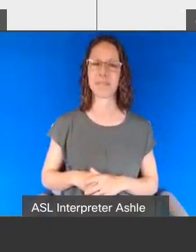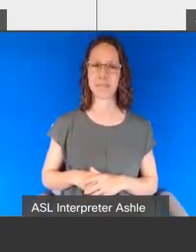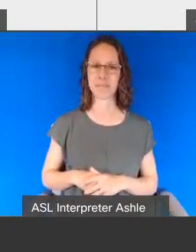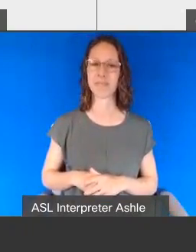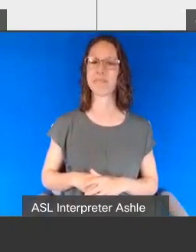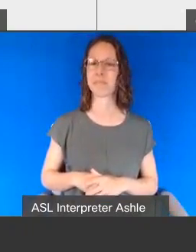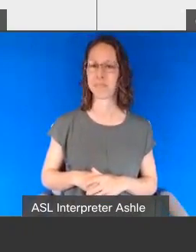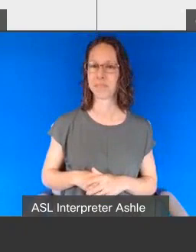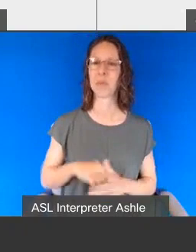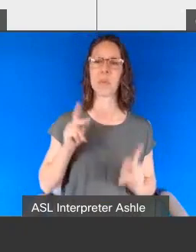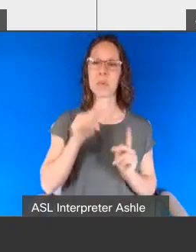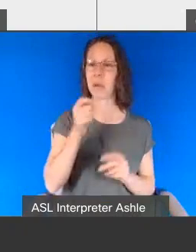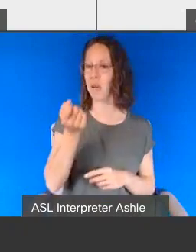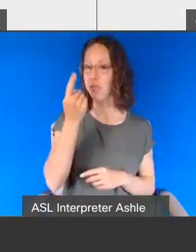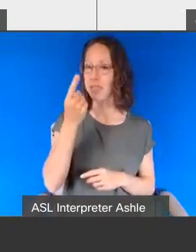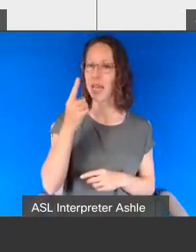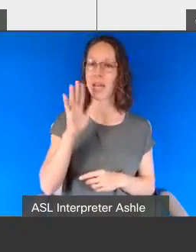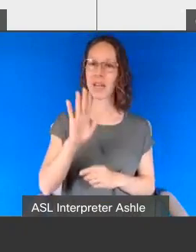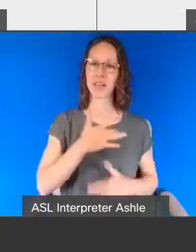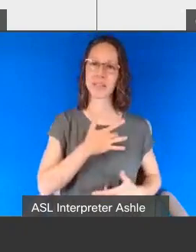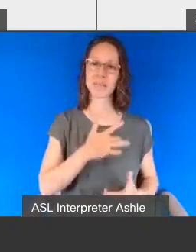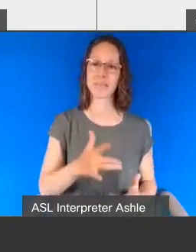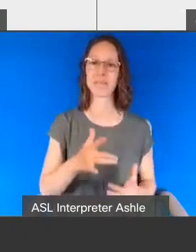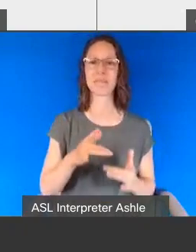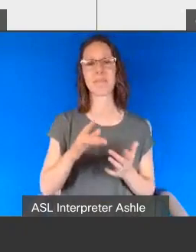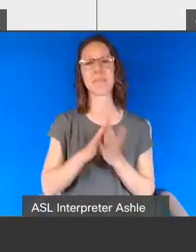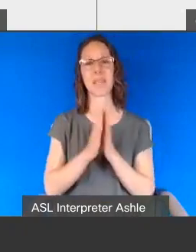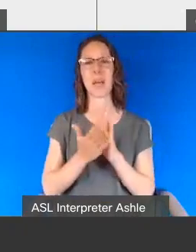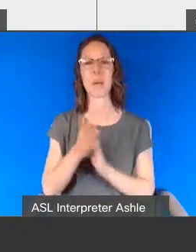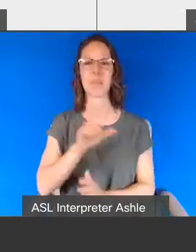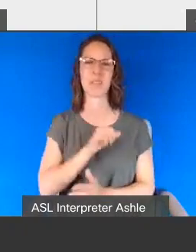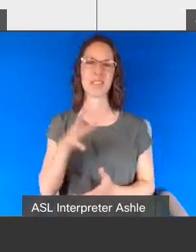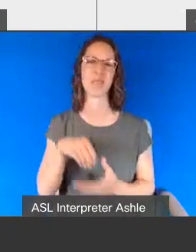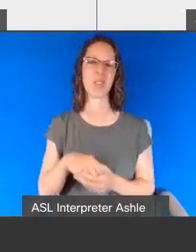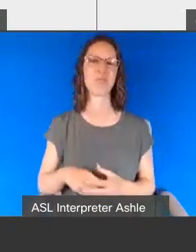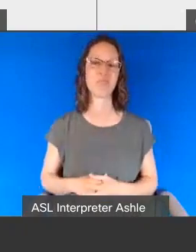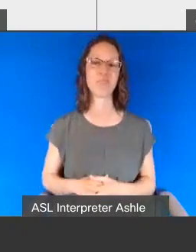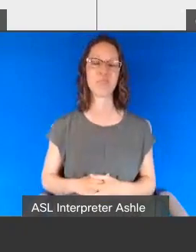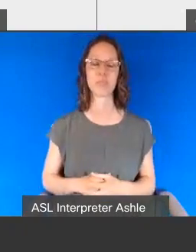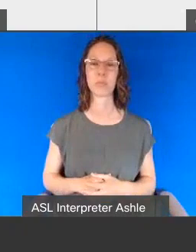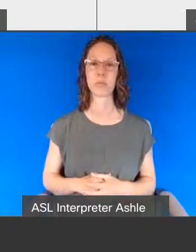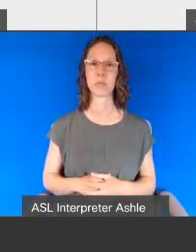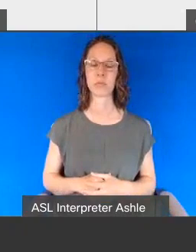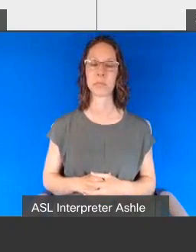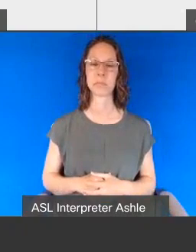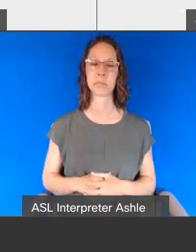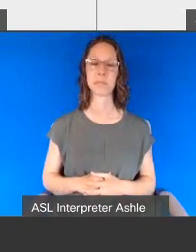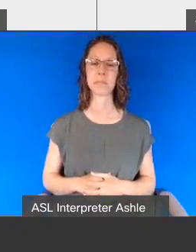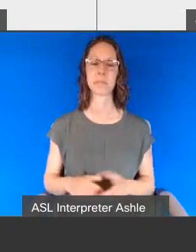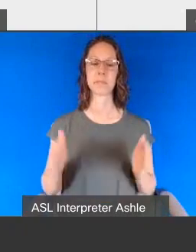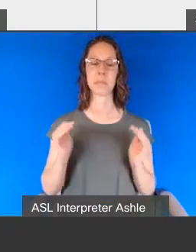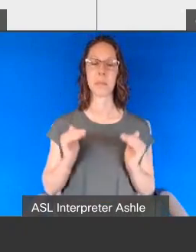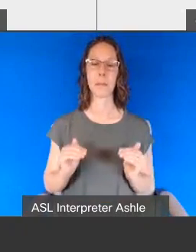encounters so then we go into um some of the characteristics um